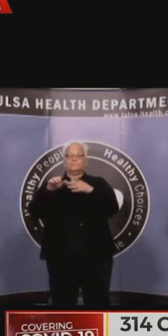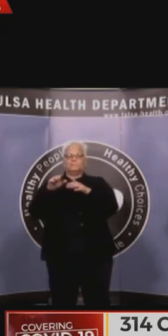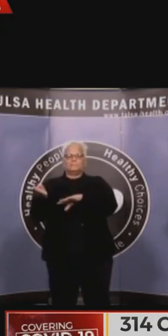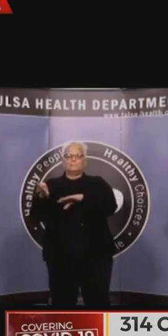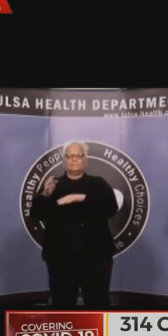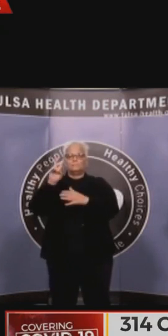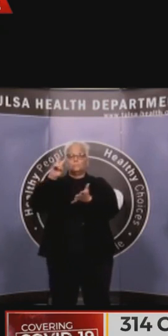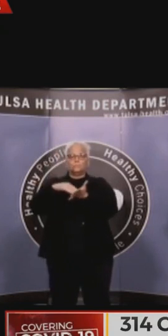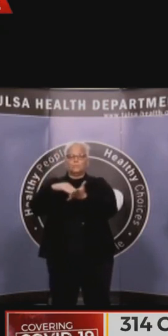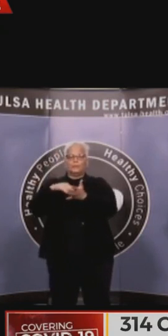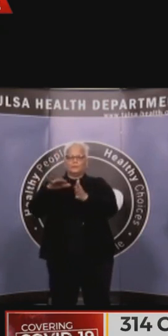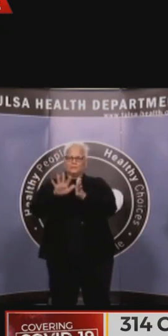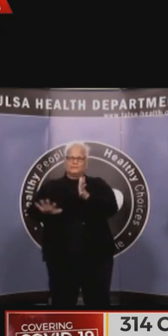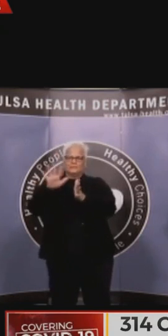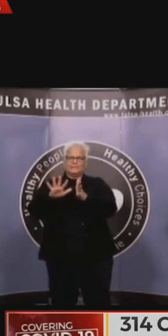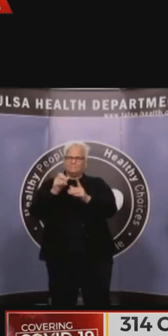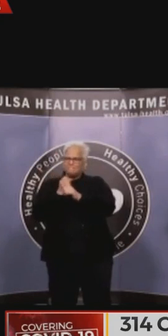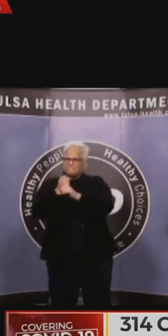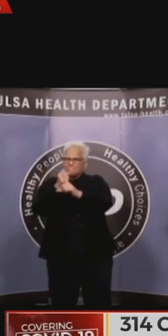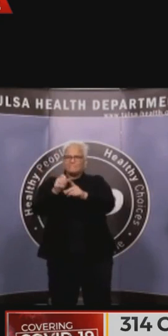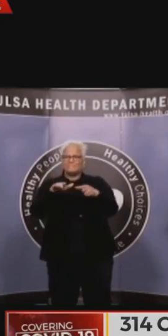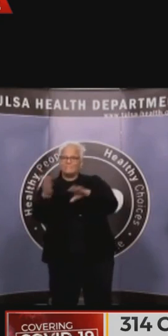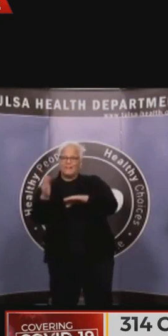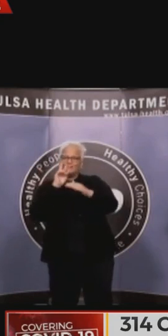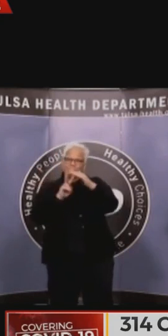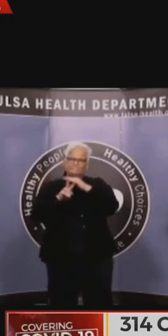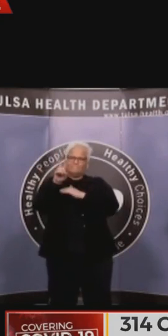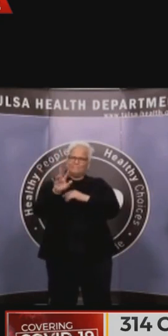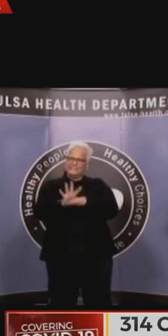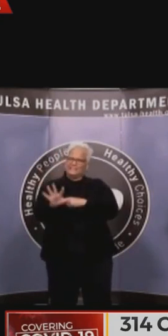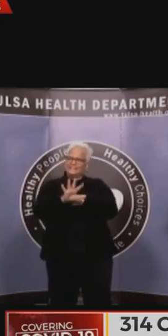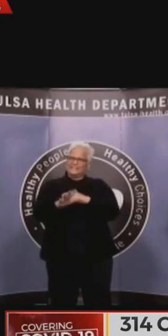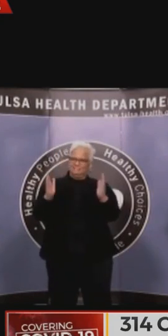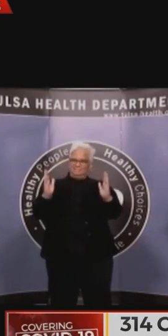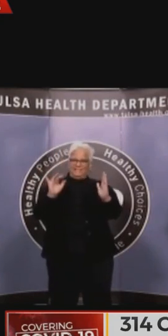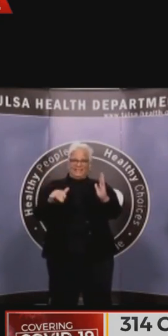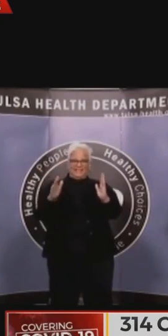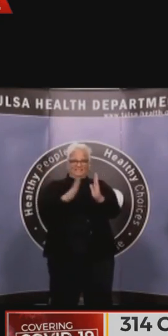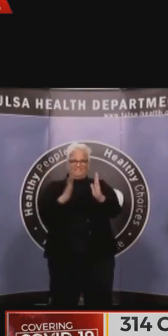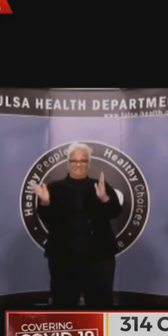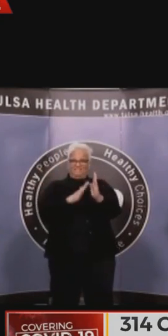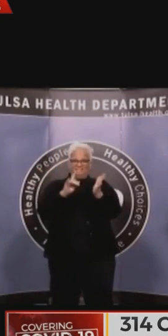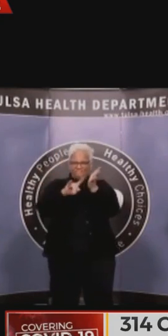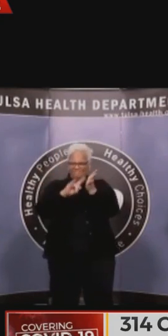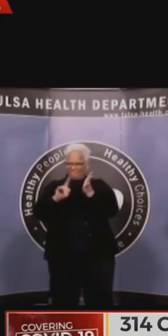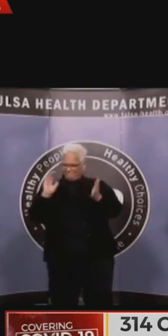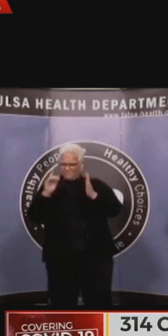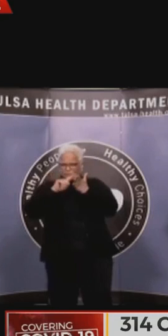means the more we know that Tulsa are staying home, the more we're able to revise our model numbers to remain more accurate in our projections.